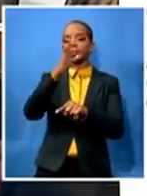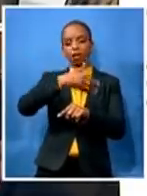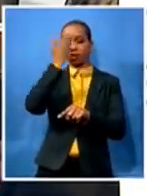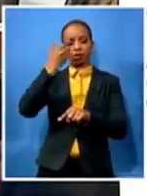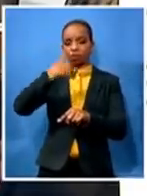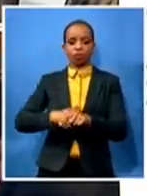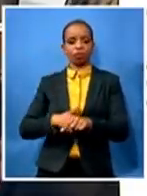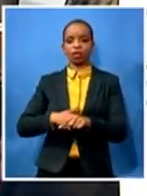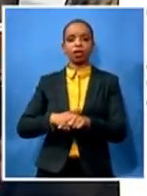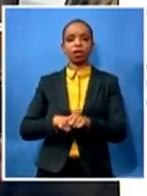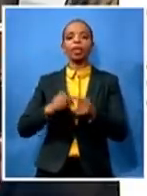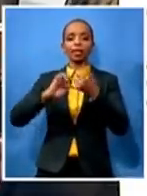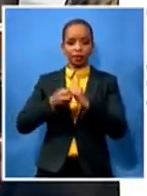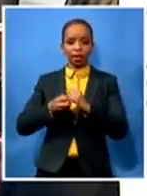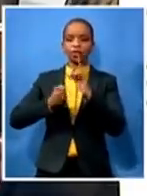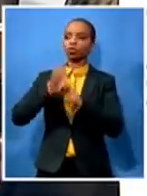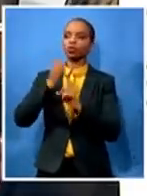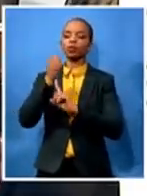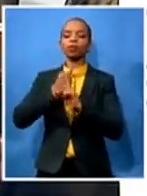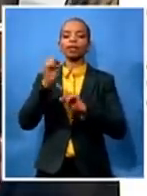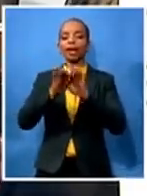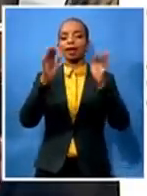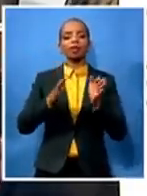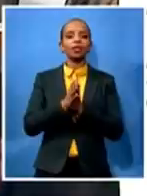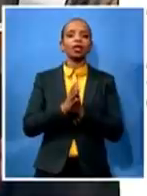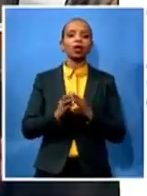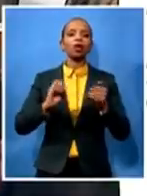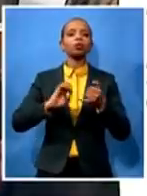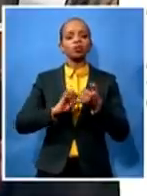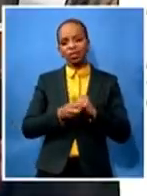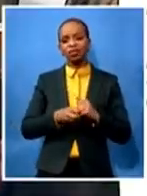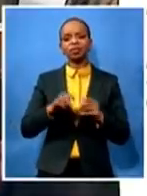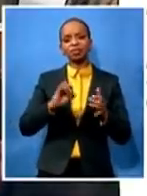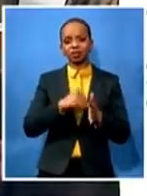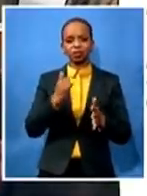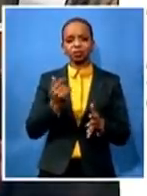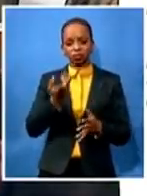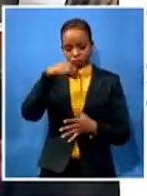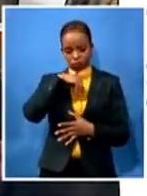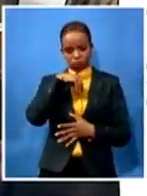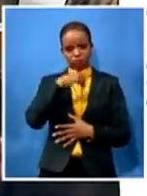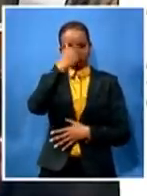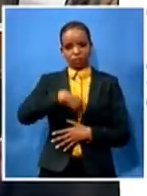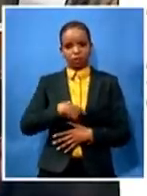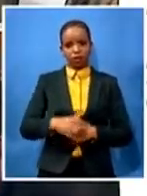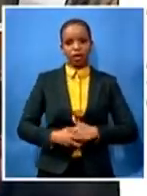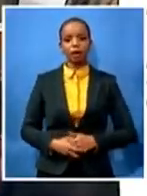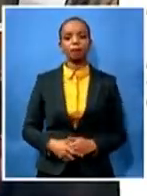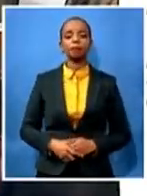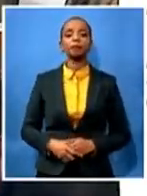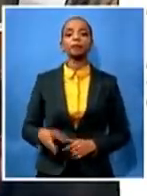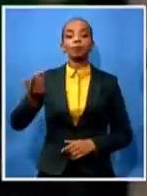just deal with a little of the character that i have built for myself at the time when i was the premier chair i